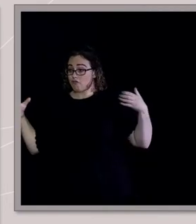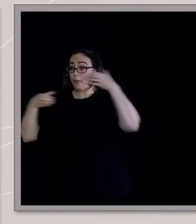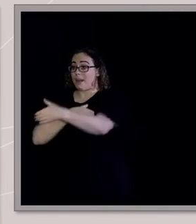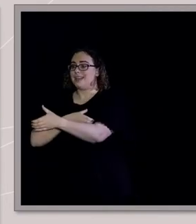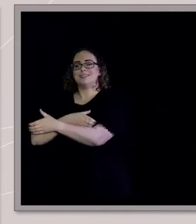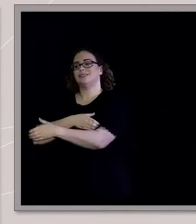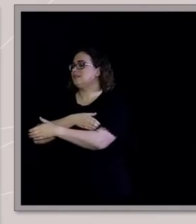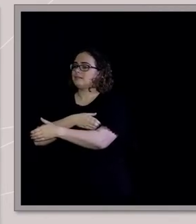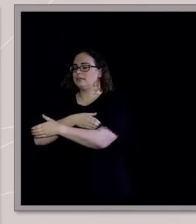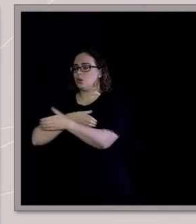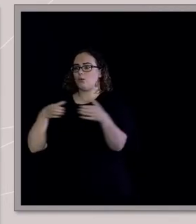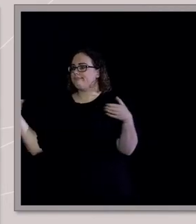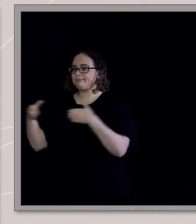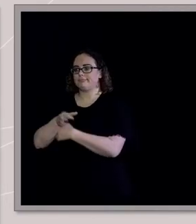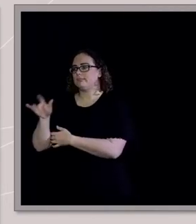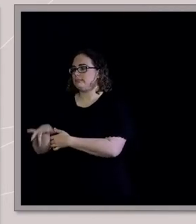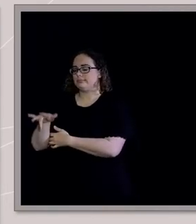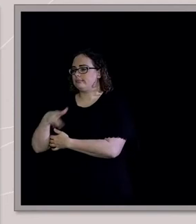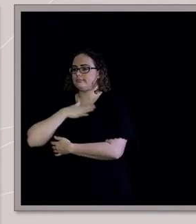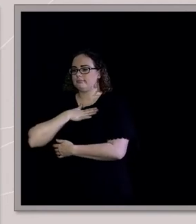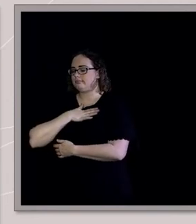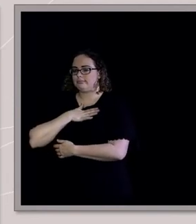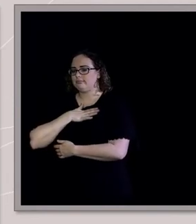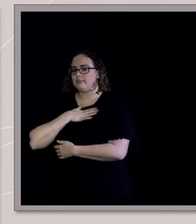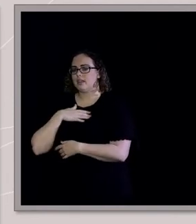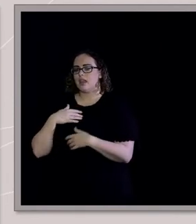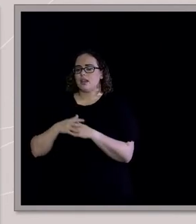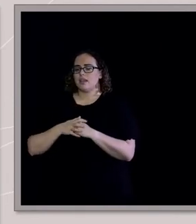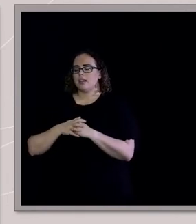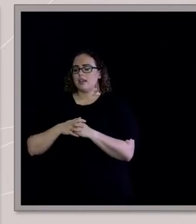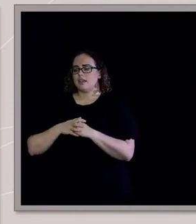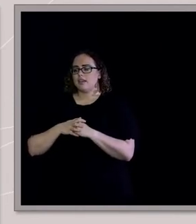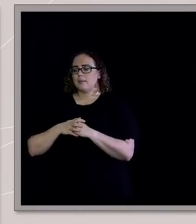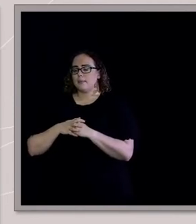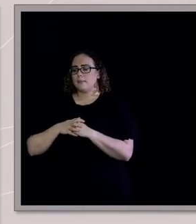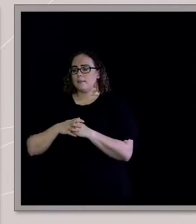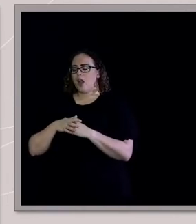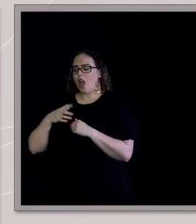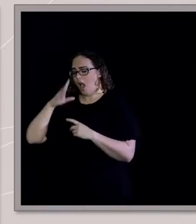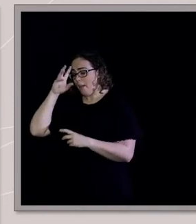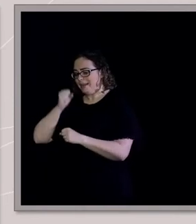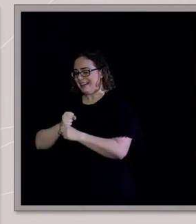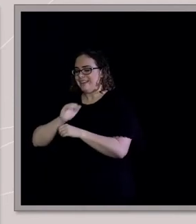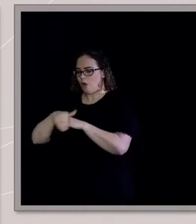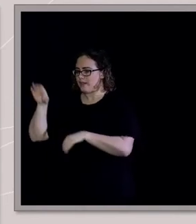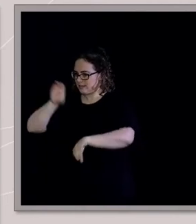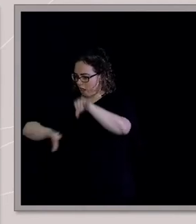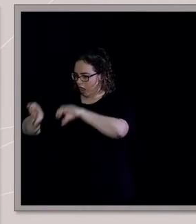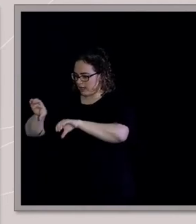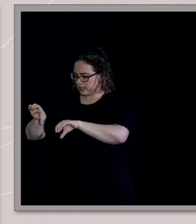I believe that science gives us probably the best explanation to why we're here.